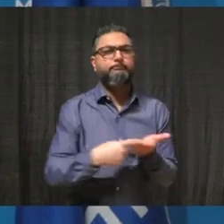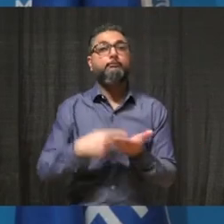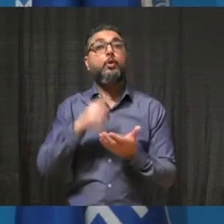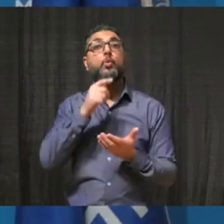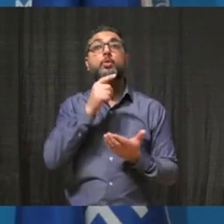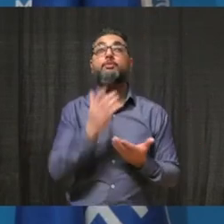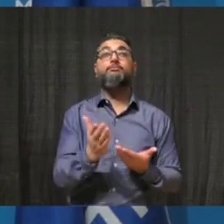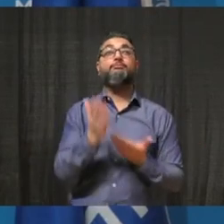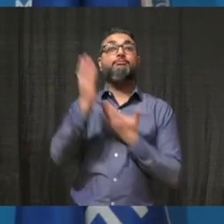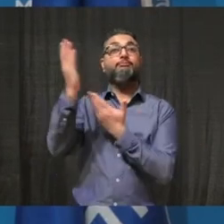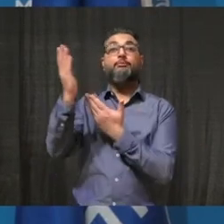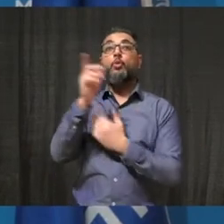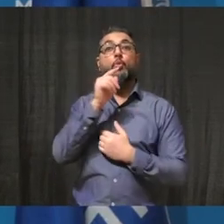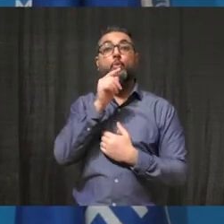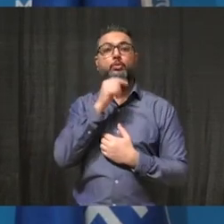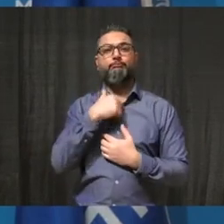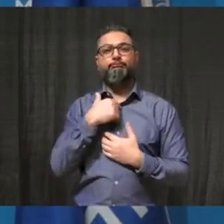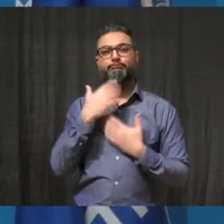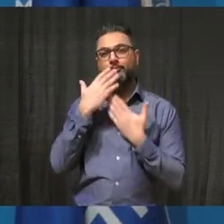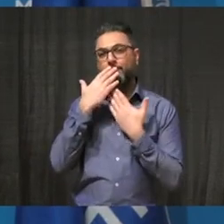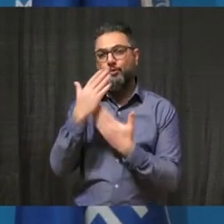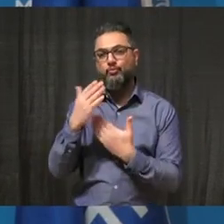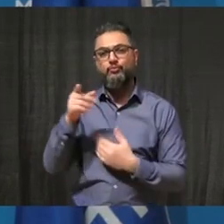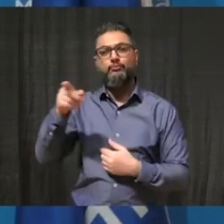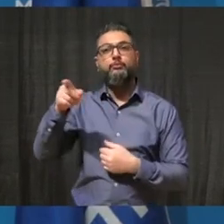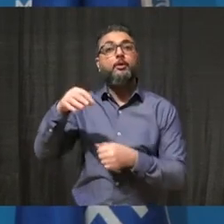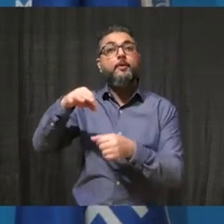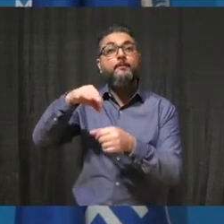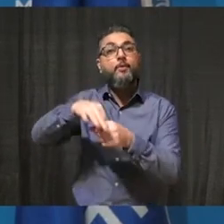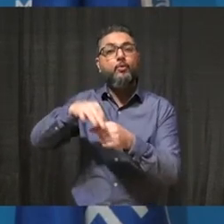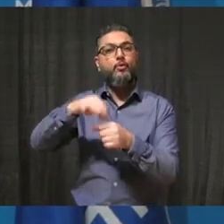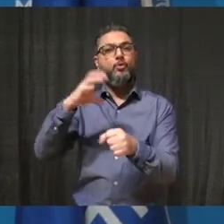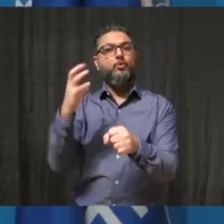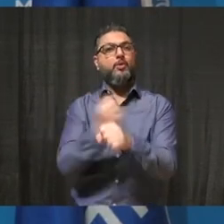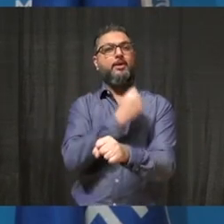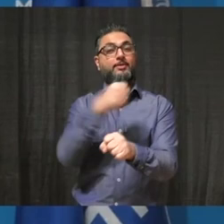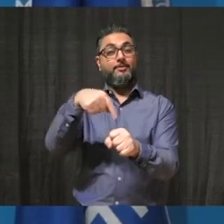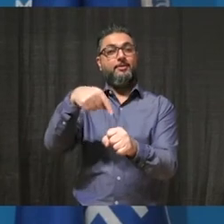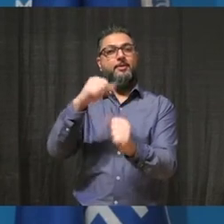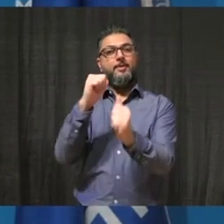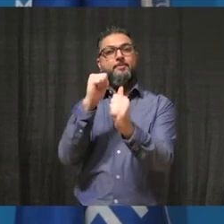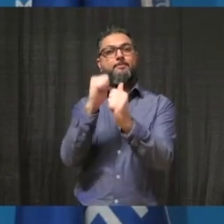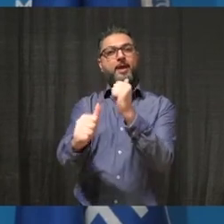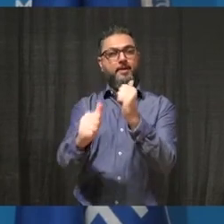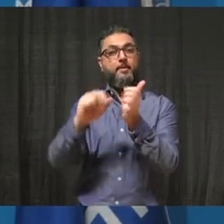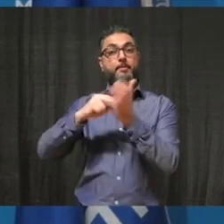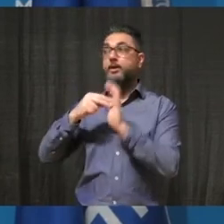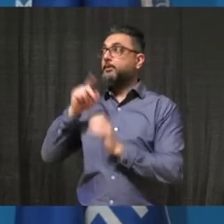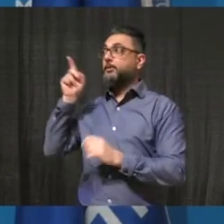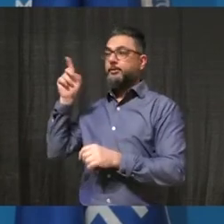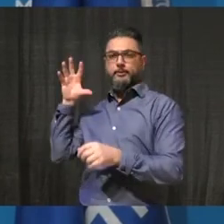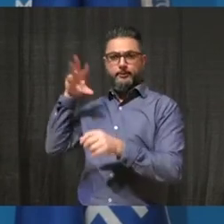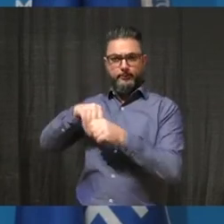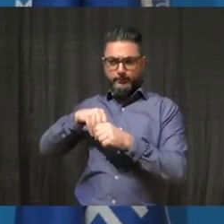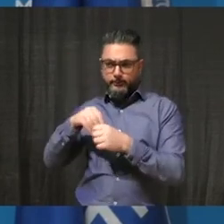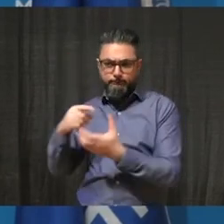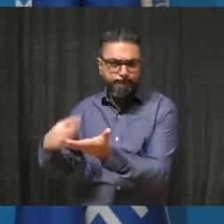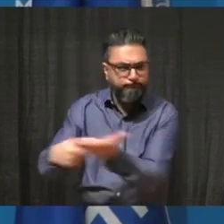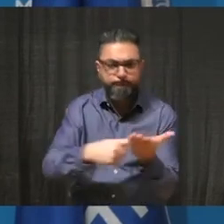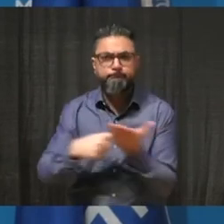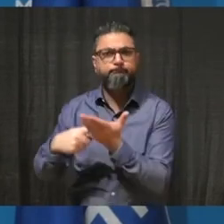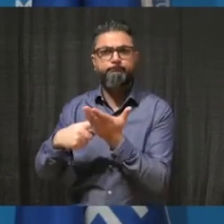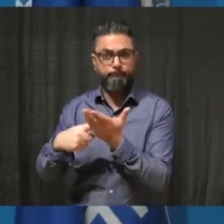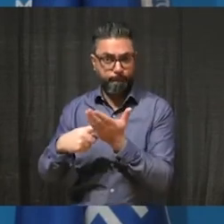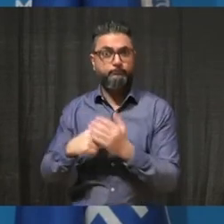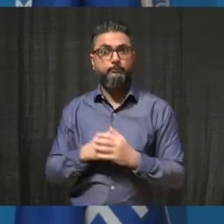it unanimously. Council also heard from our integrity commissioner, Robert Swayze, who assured Council that an